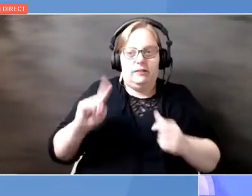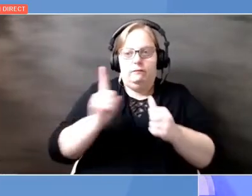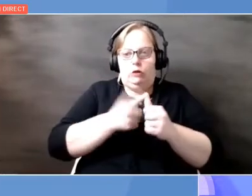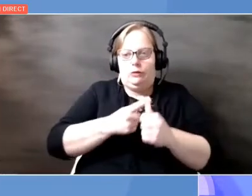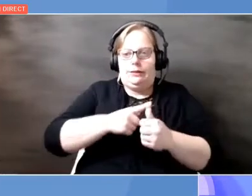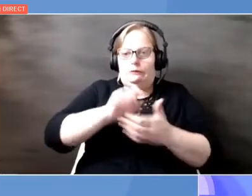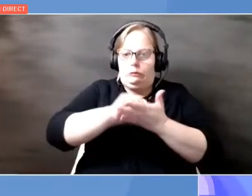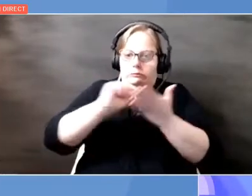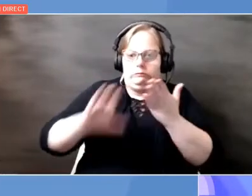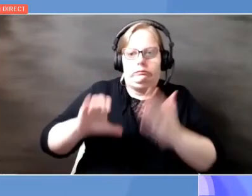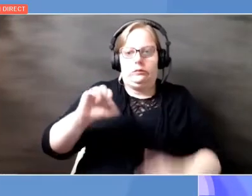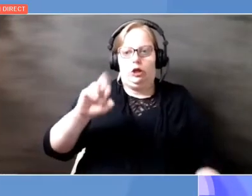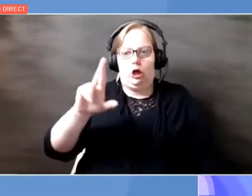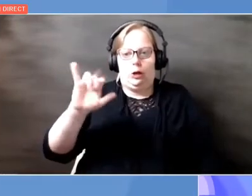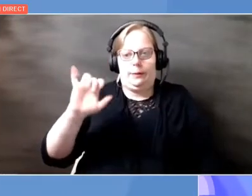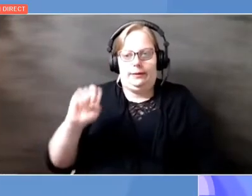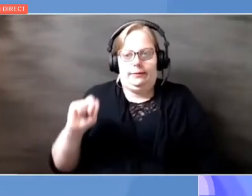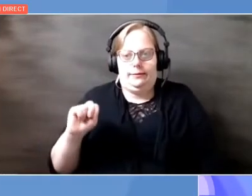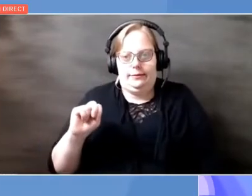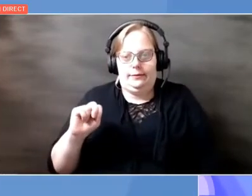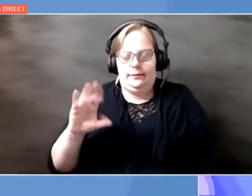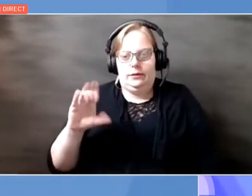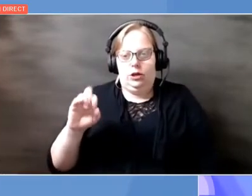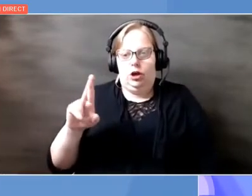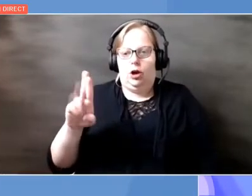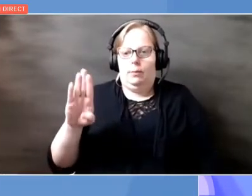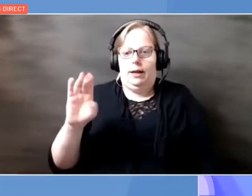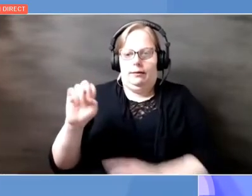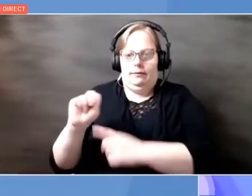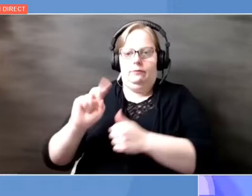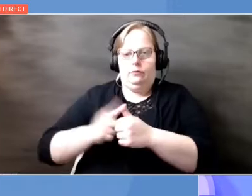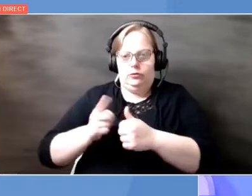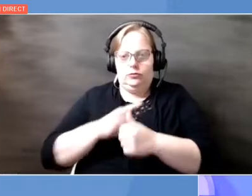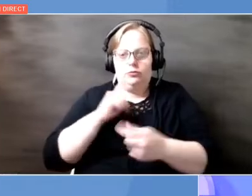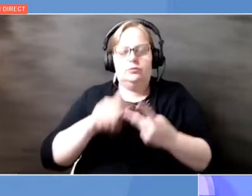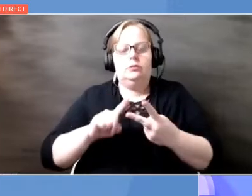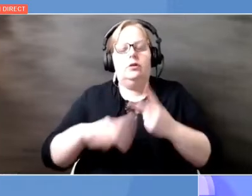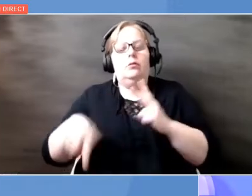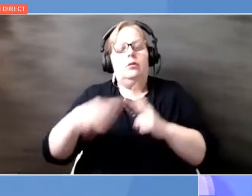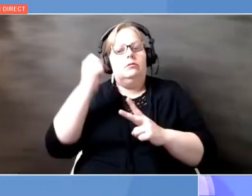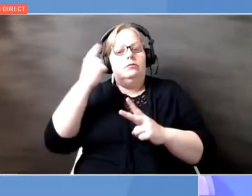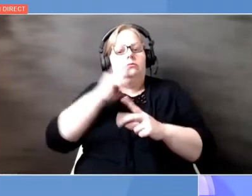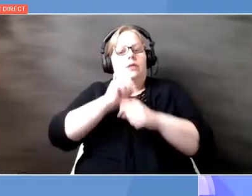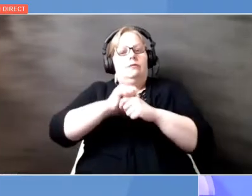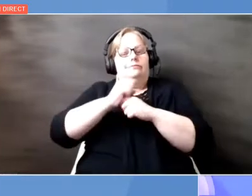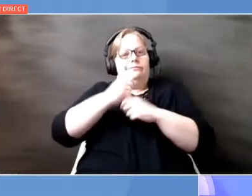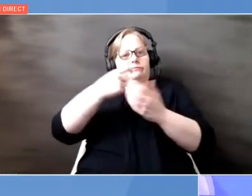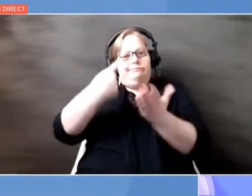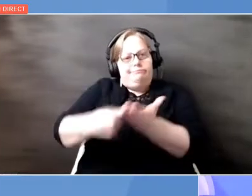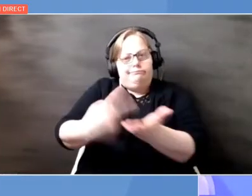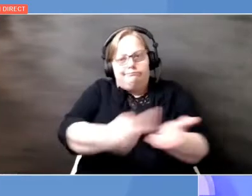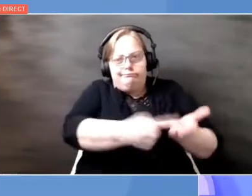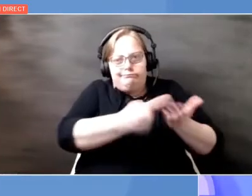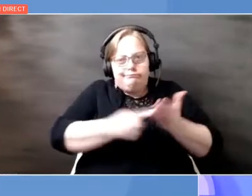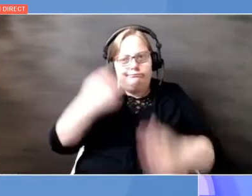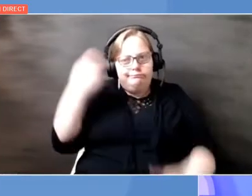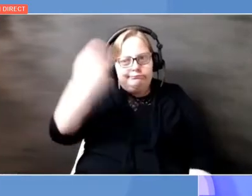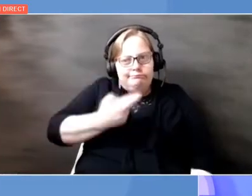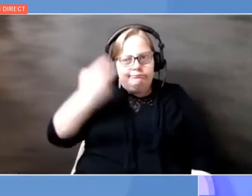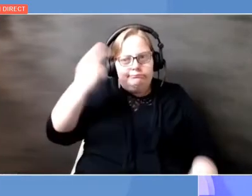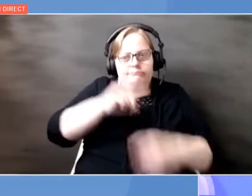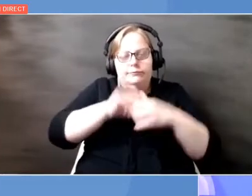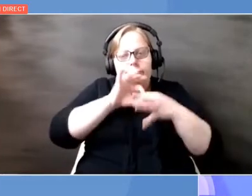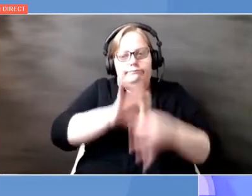And also have, I would say, a rational discussion about climate change. And